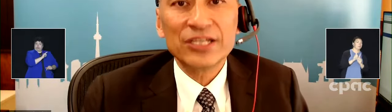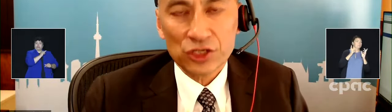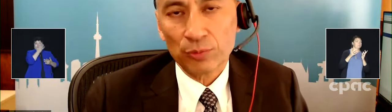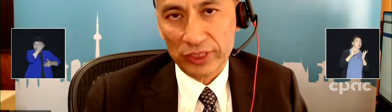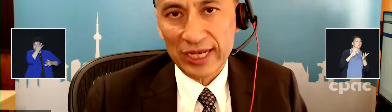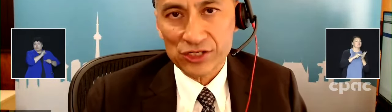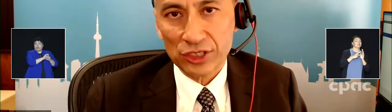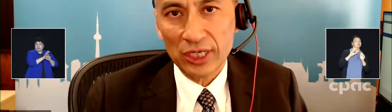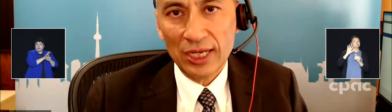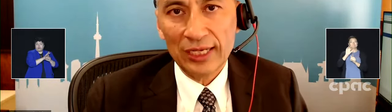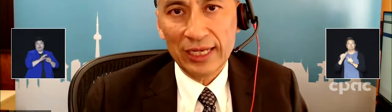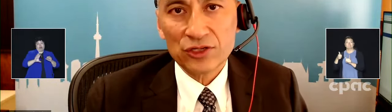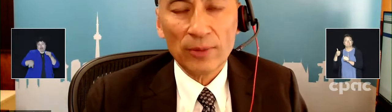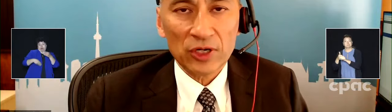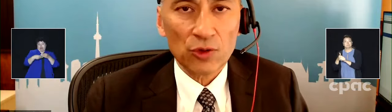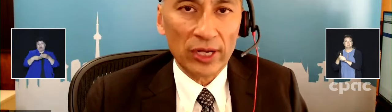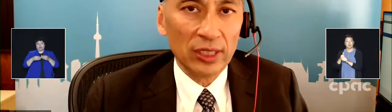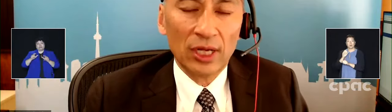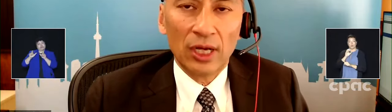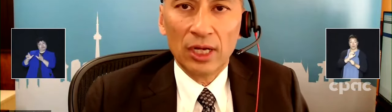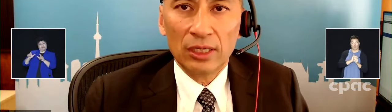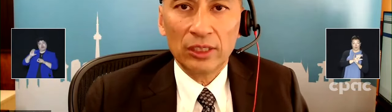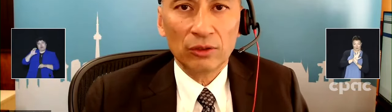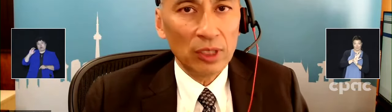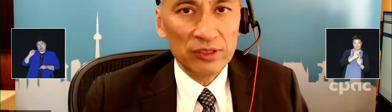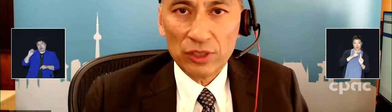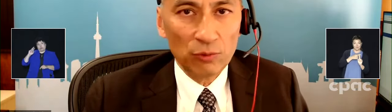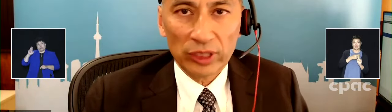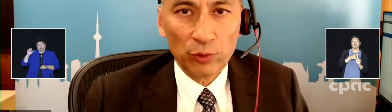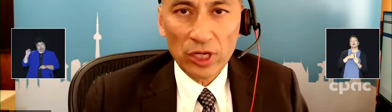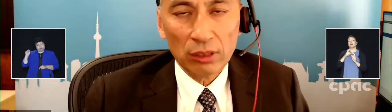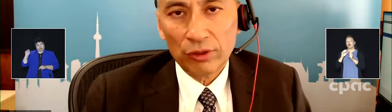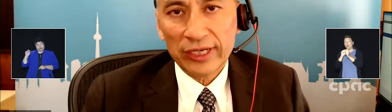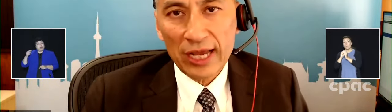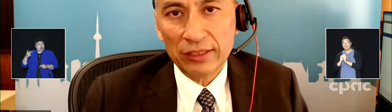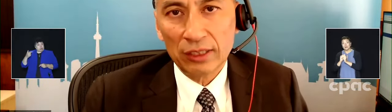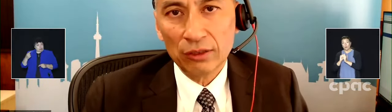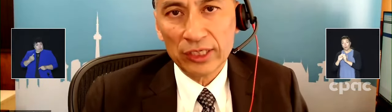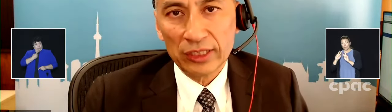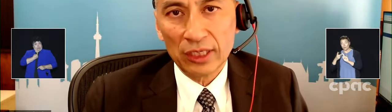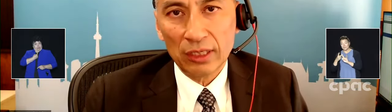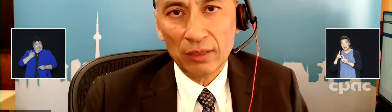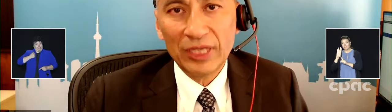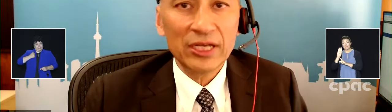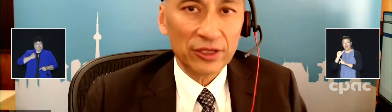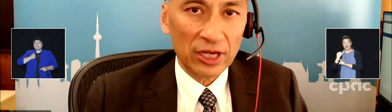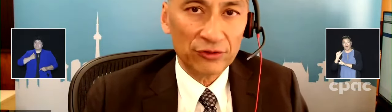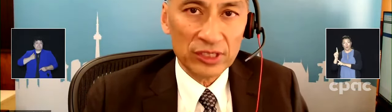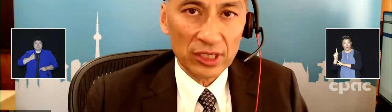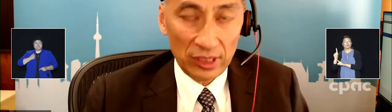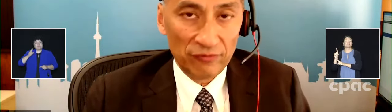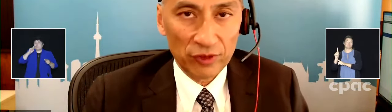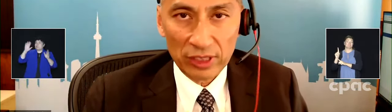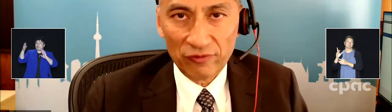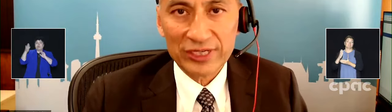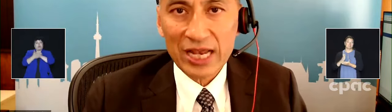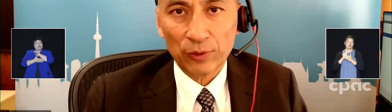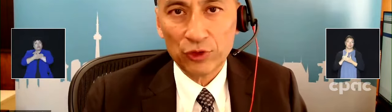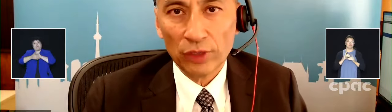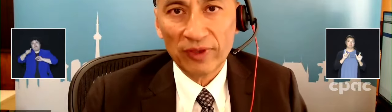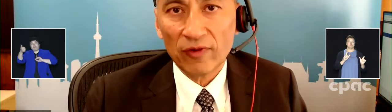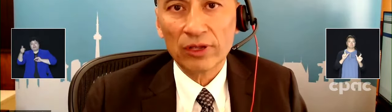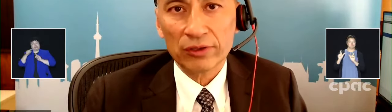additional protection against Omicron. You know, we're not alone in Canada. Look at many other countries, for